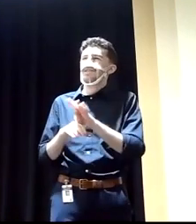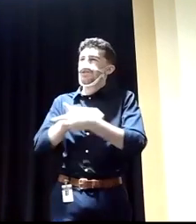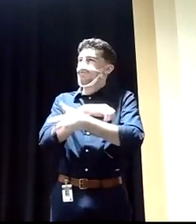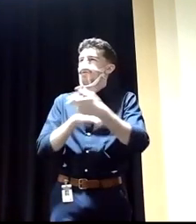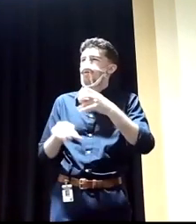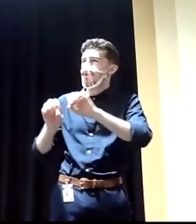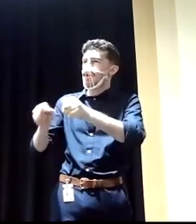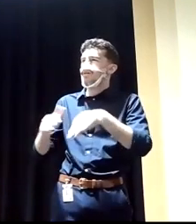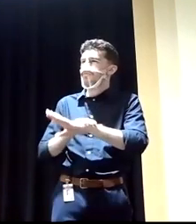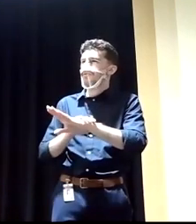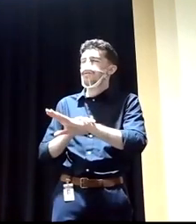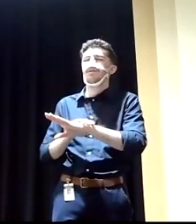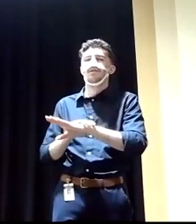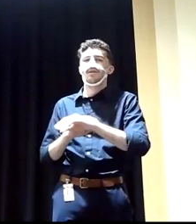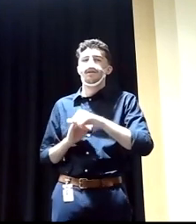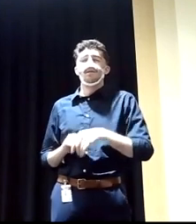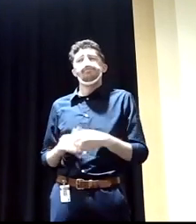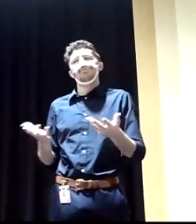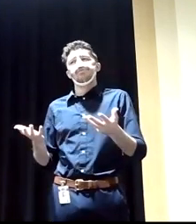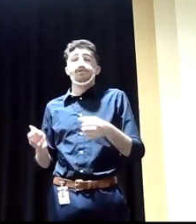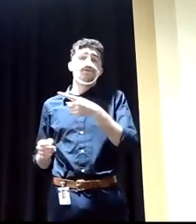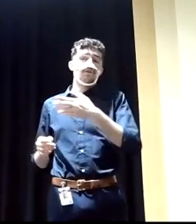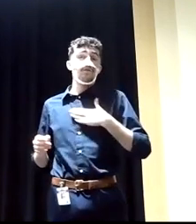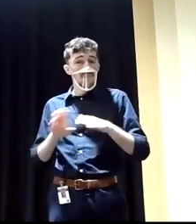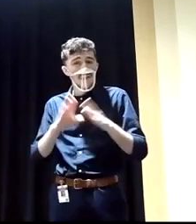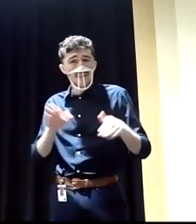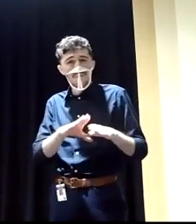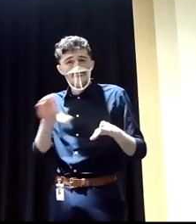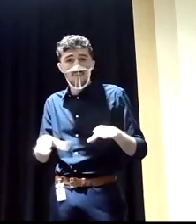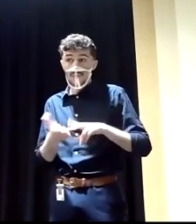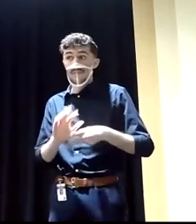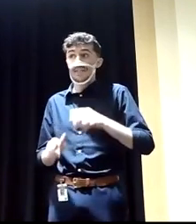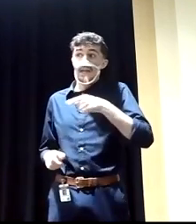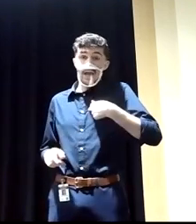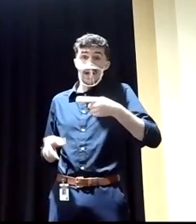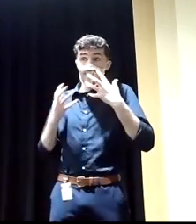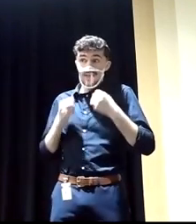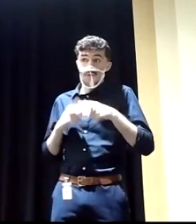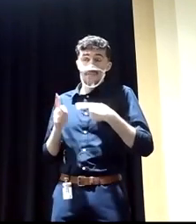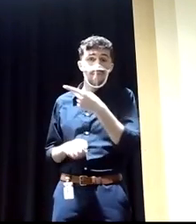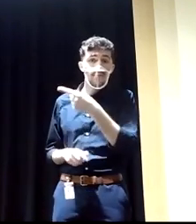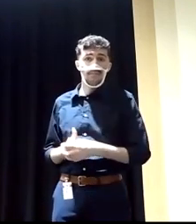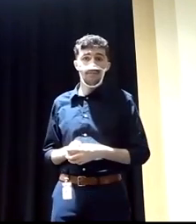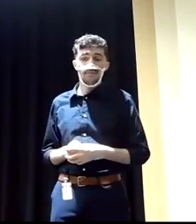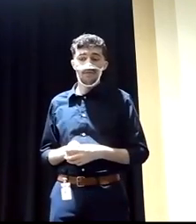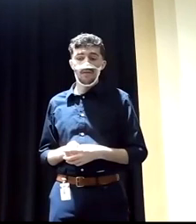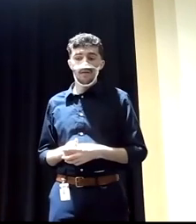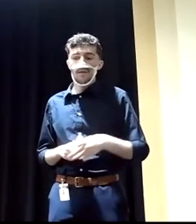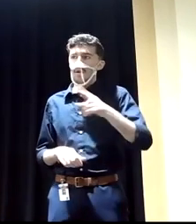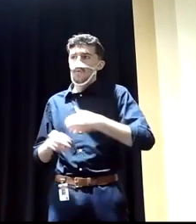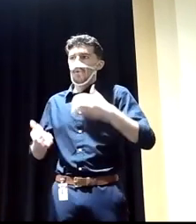or our independents, they're our neighbors. That is how we at the local level work. We work all the time with our neighbors.